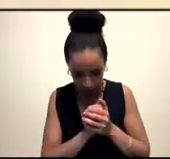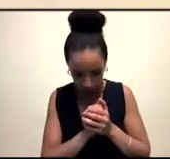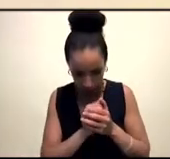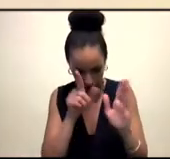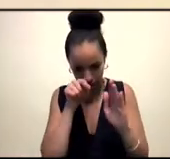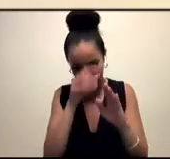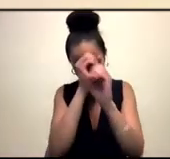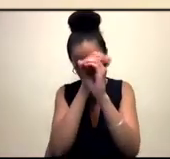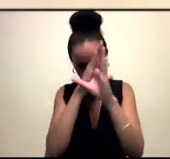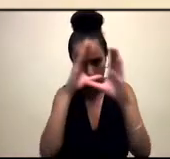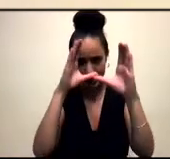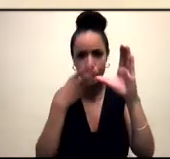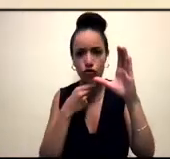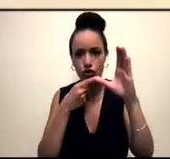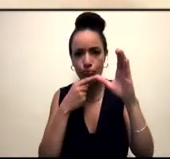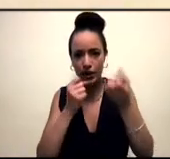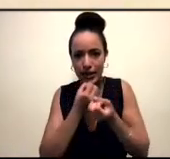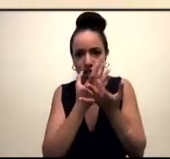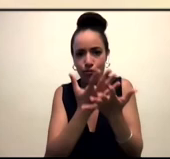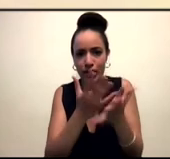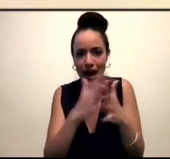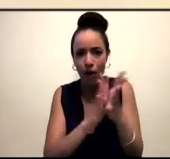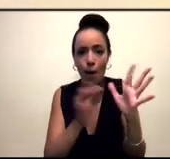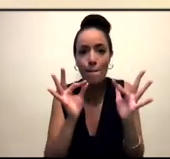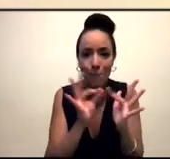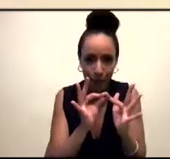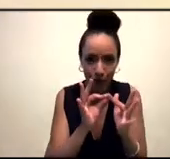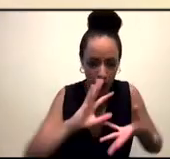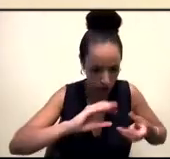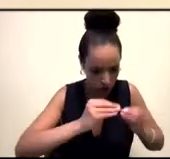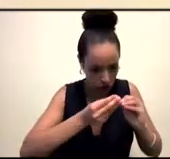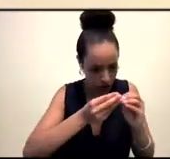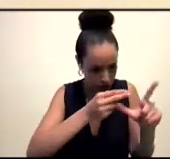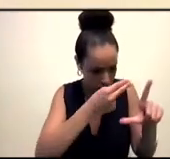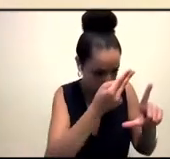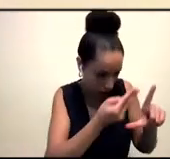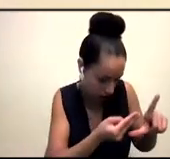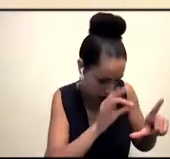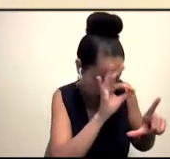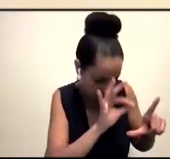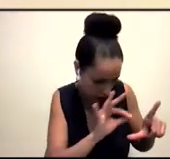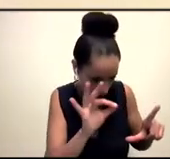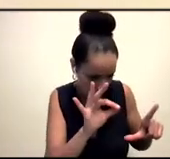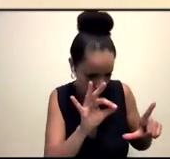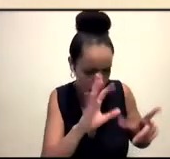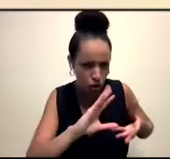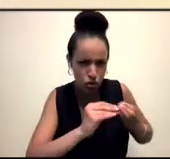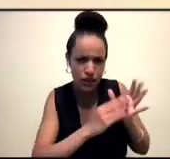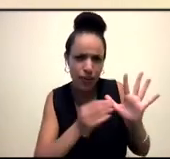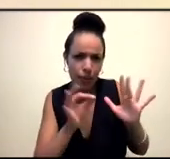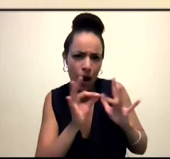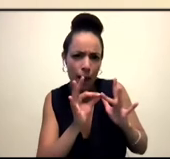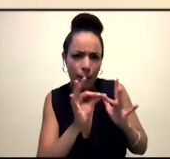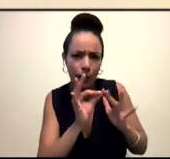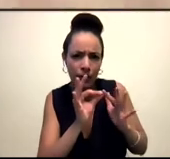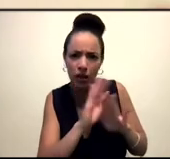about it through maps, and the way that maps and map making are also never neutral. That, that maps are usually made by